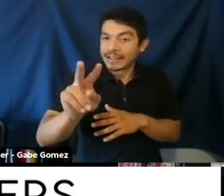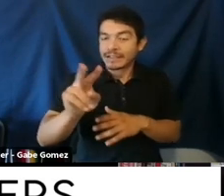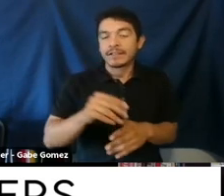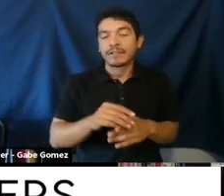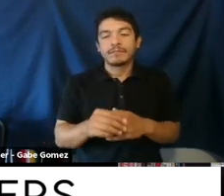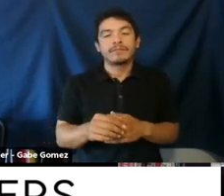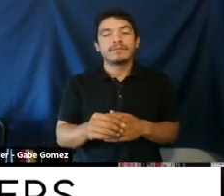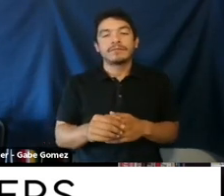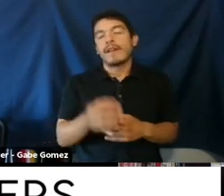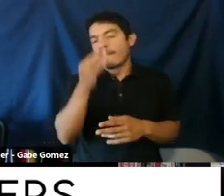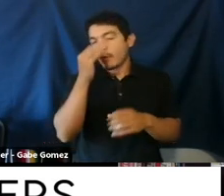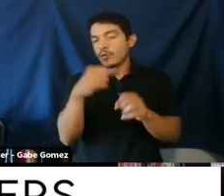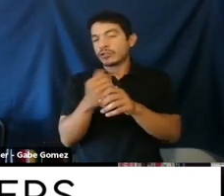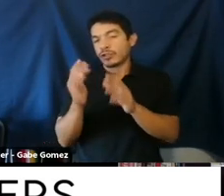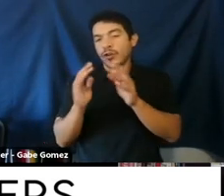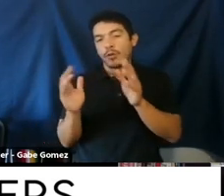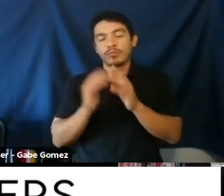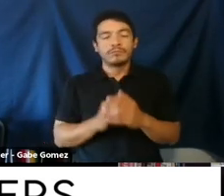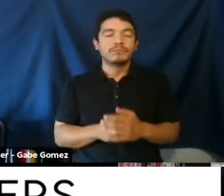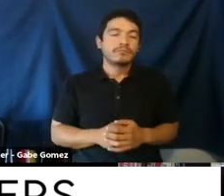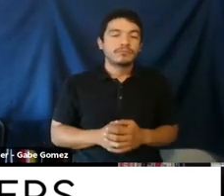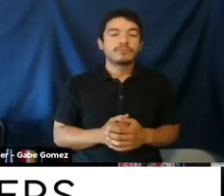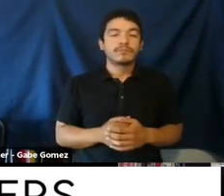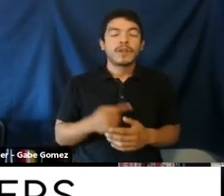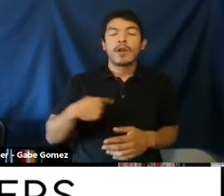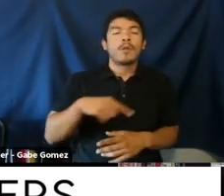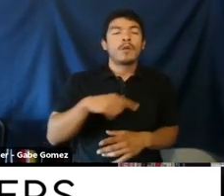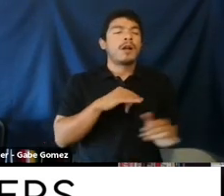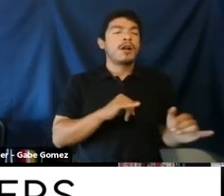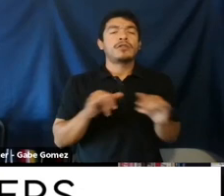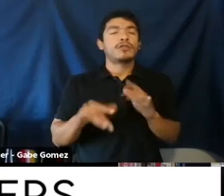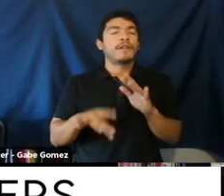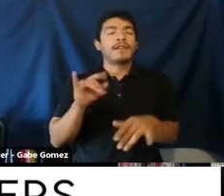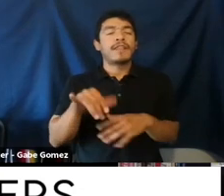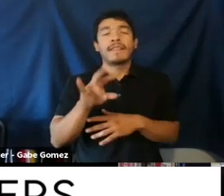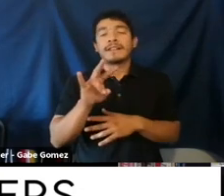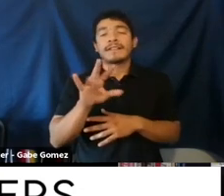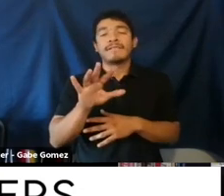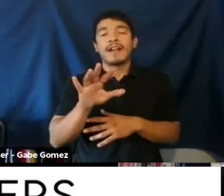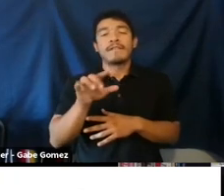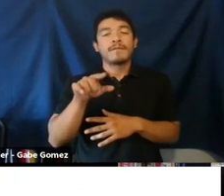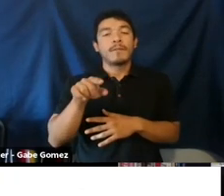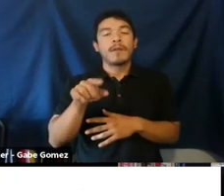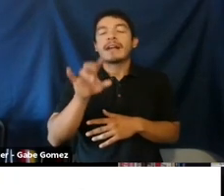we saw when we examined masculinity in boys television a couple of years ago.